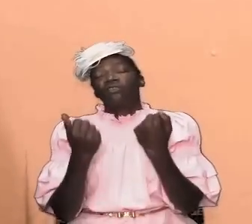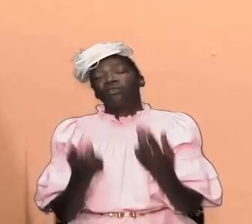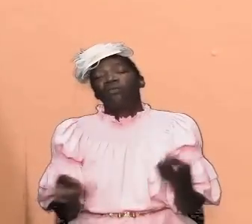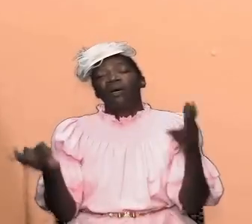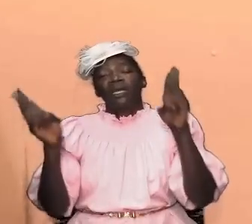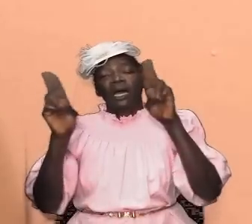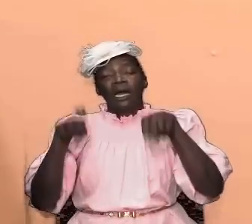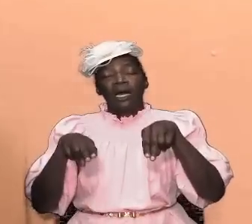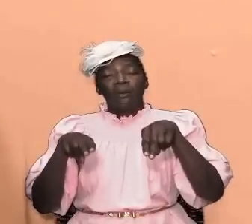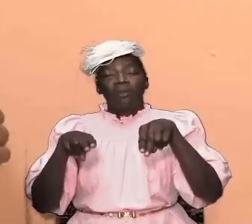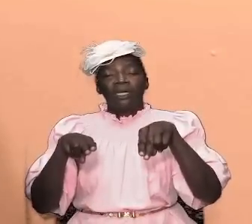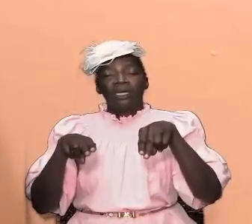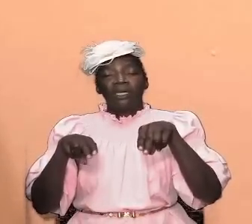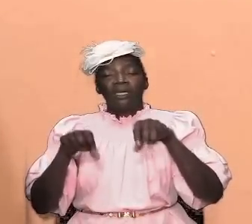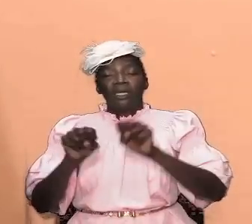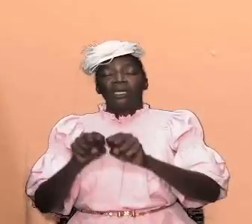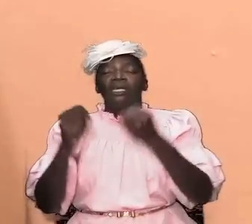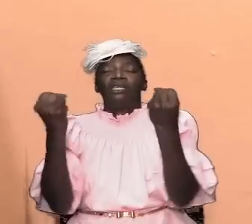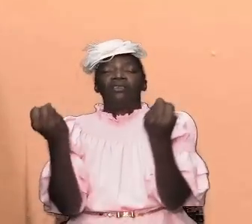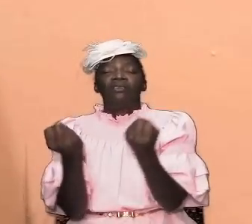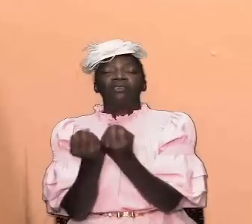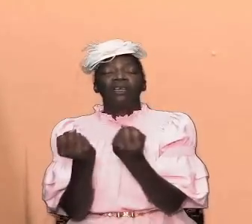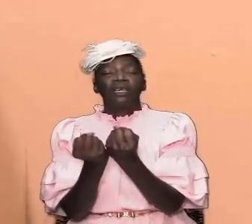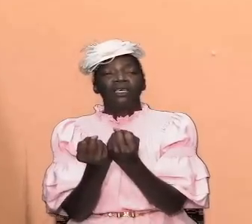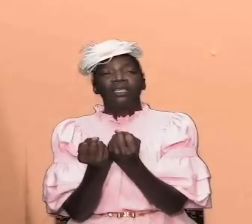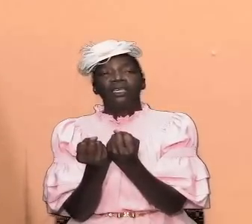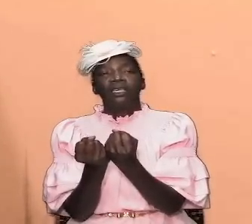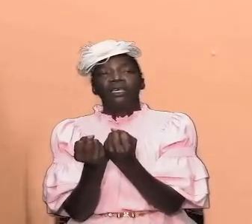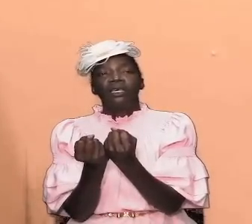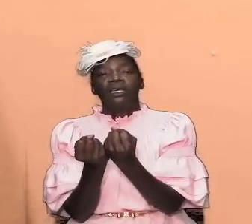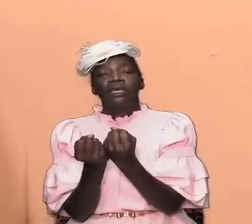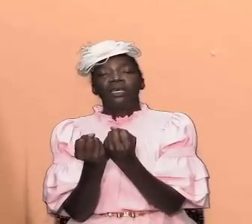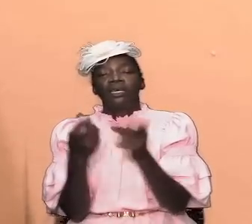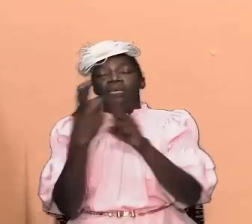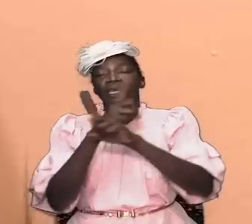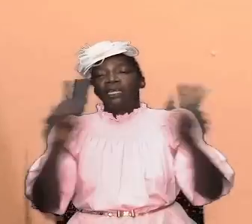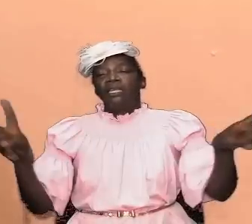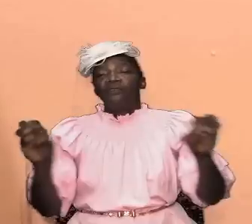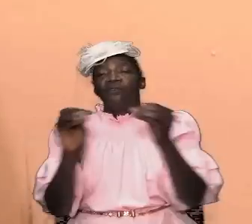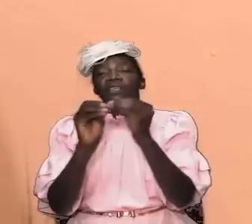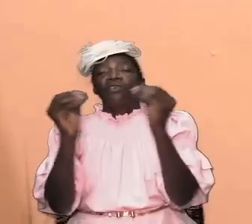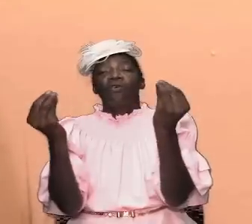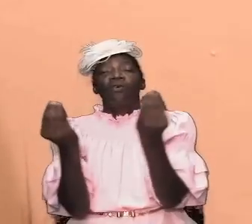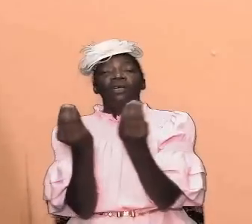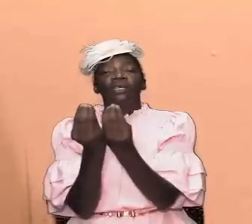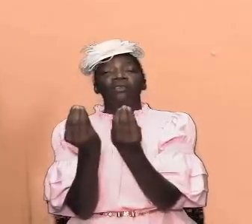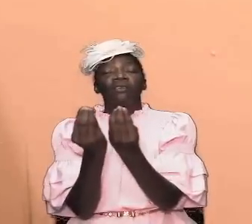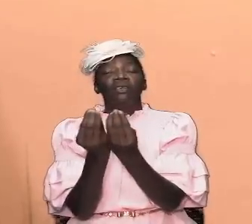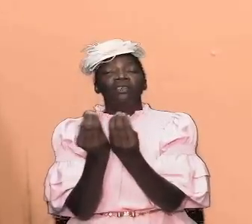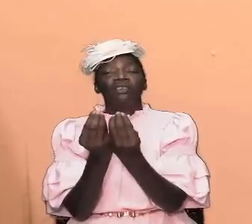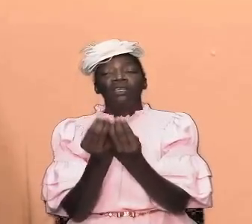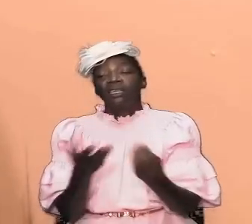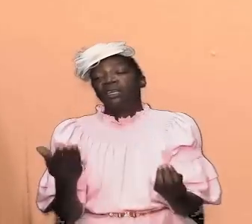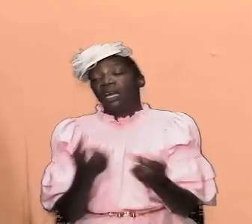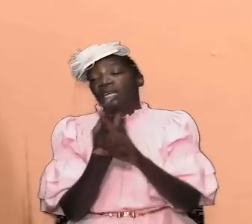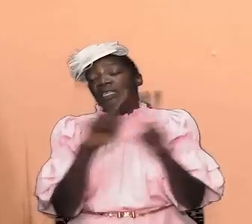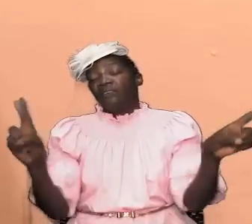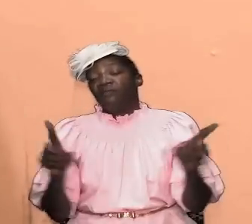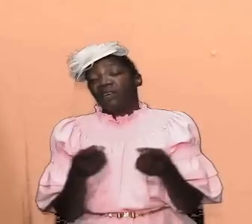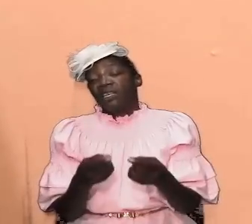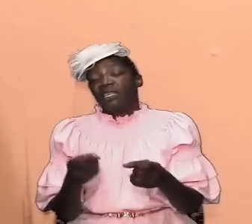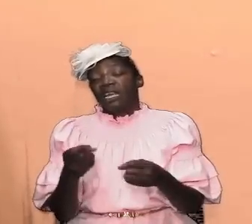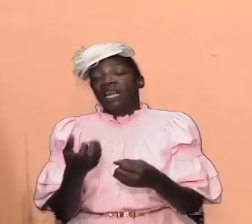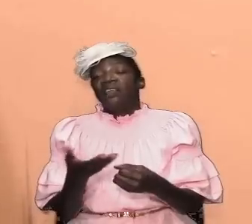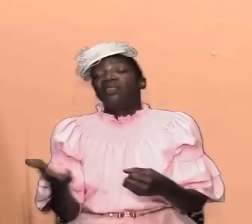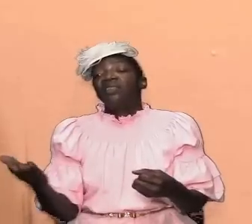in the society changes will happen in the different organizations and the different things that make up a society